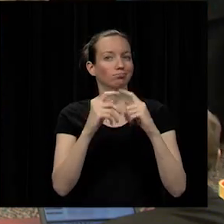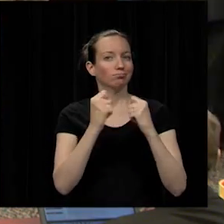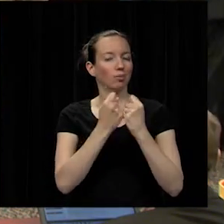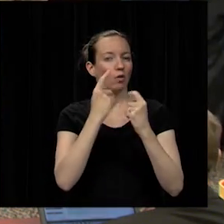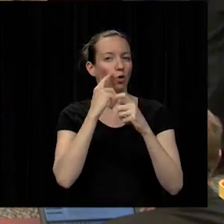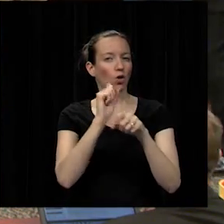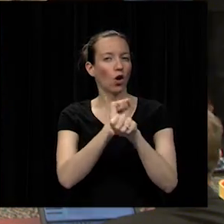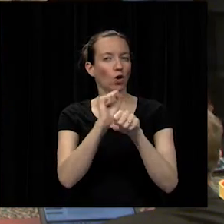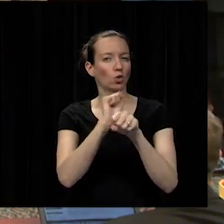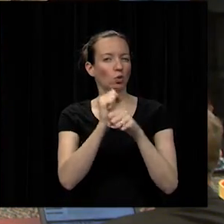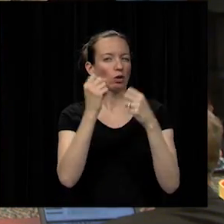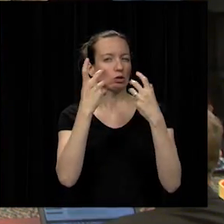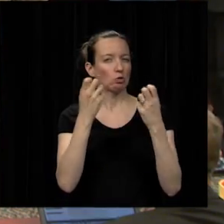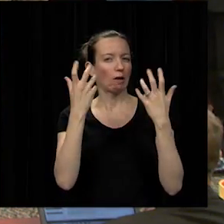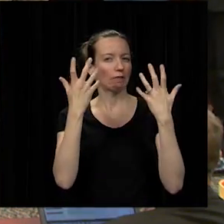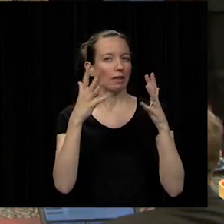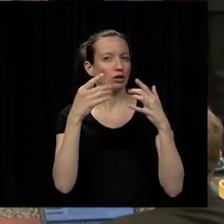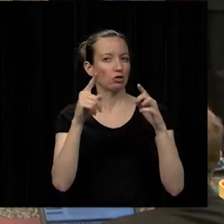hard work and strong finish in the